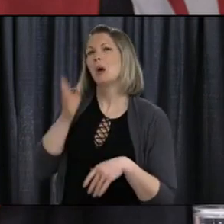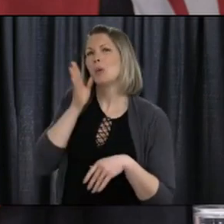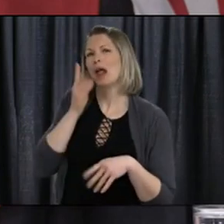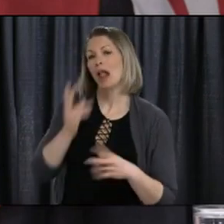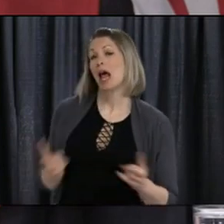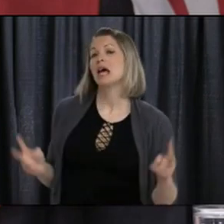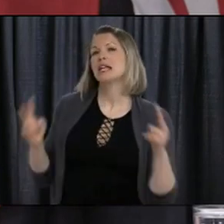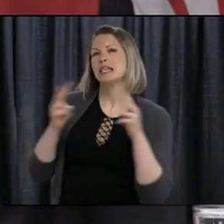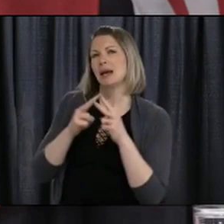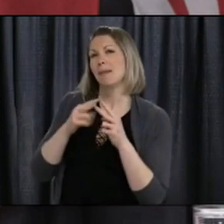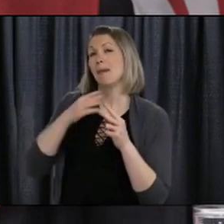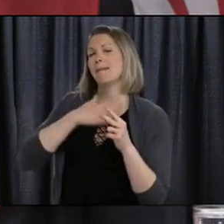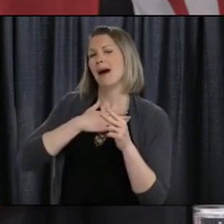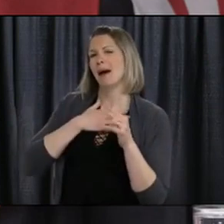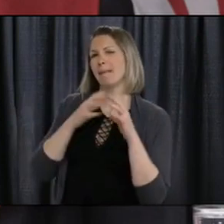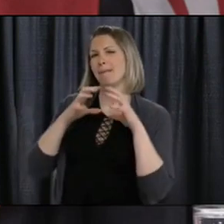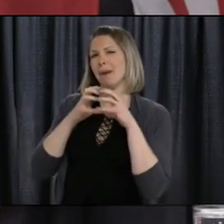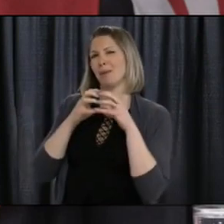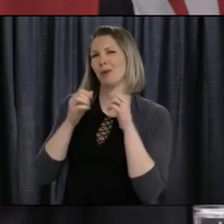for his comments.